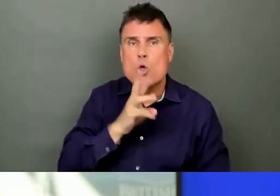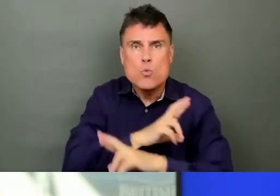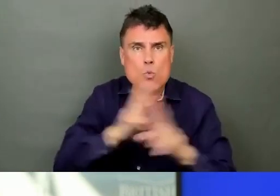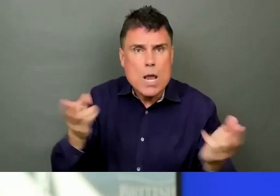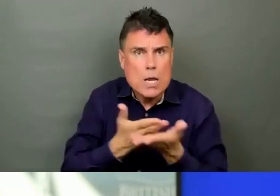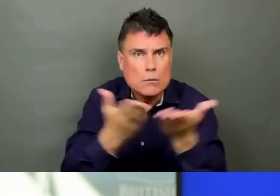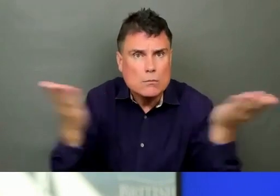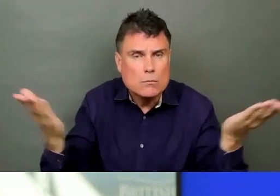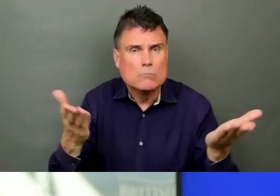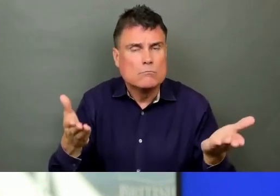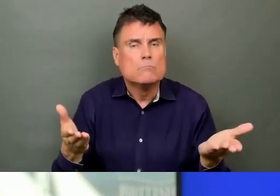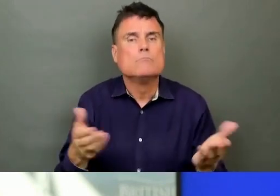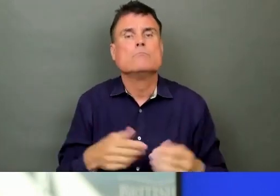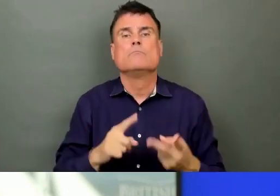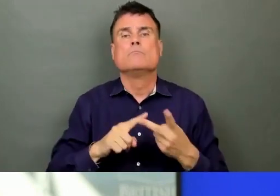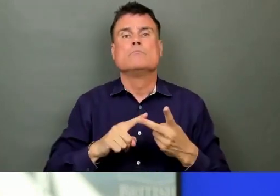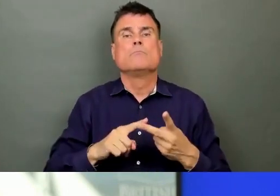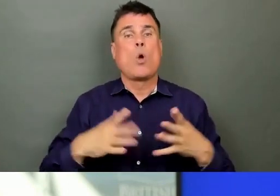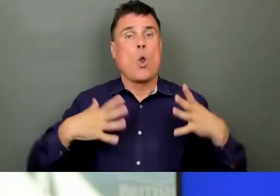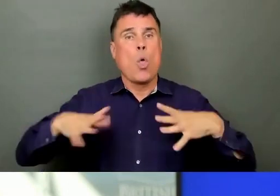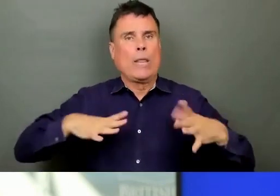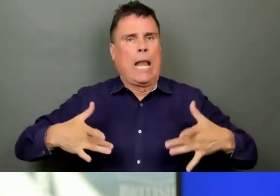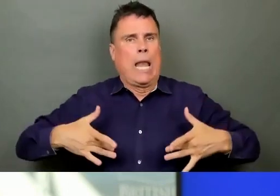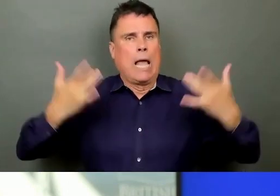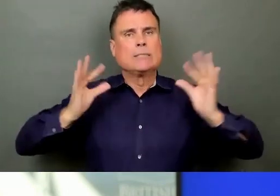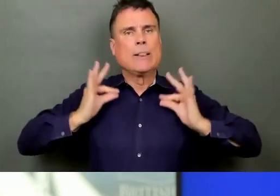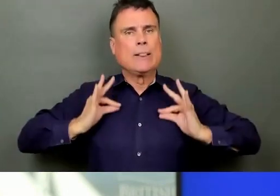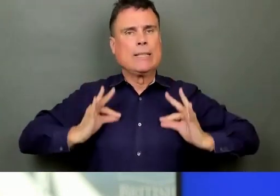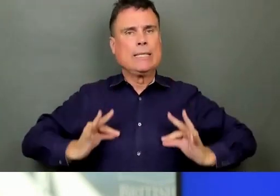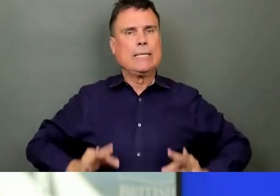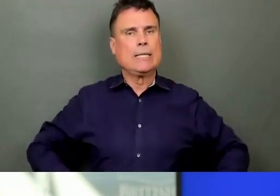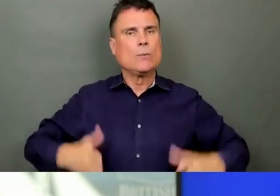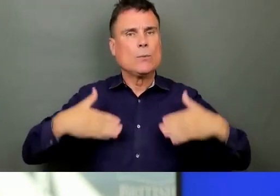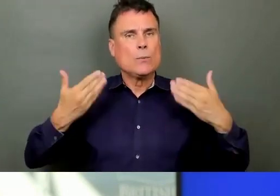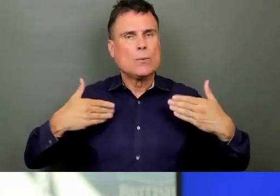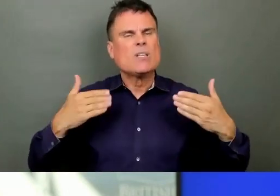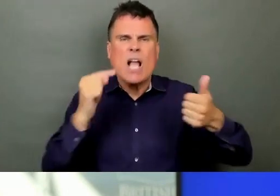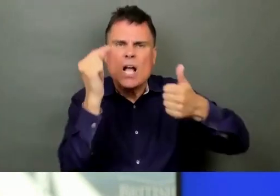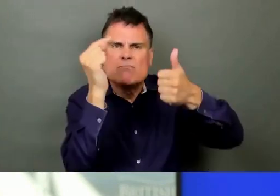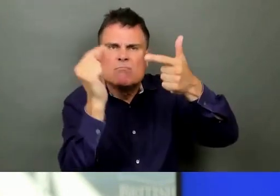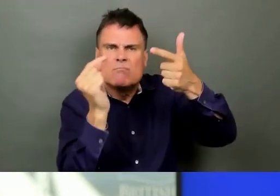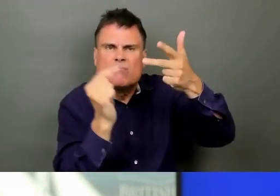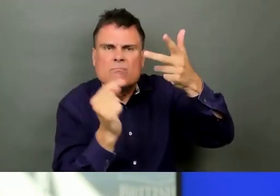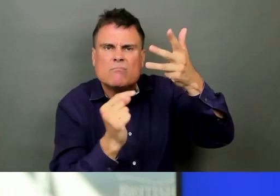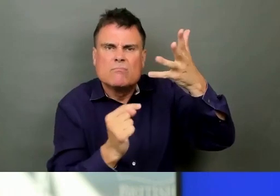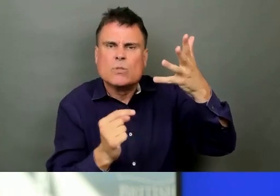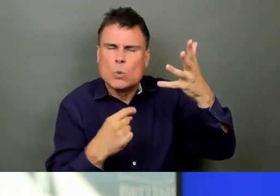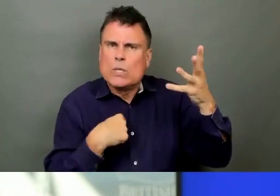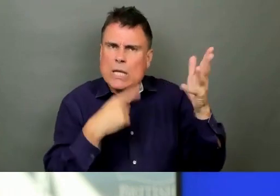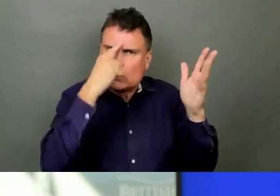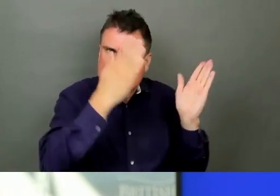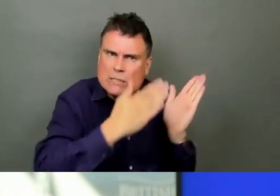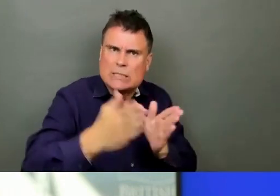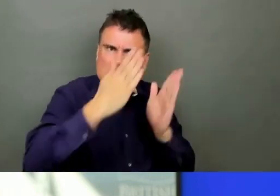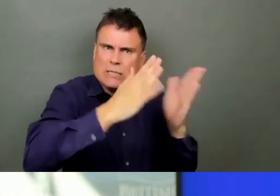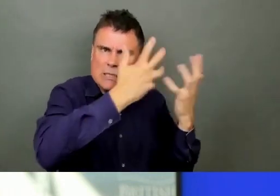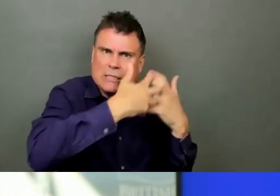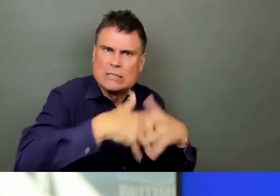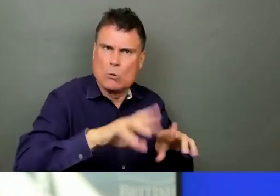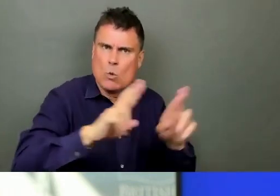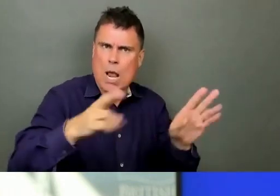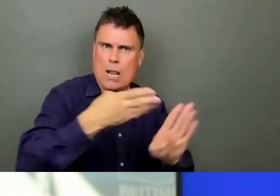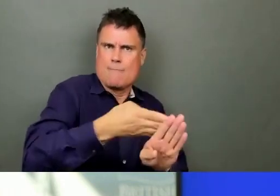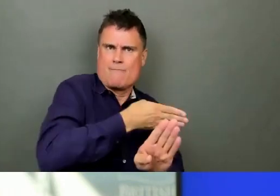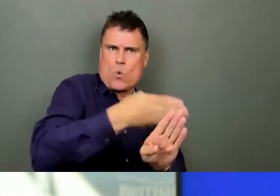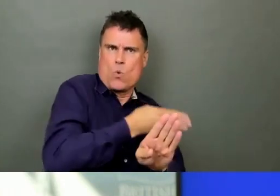this weekend to support our ambulance paramedics. So what I'm saying is that people, if they need to call 911, if they should call